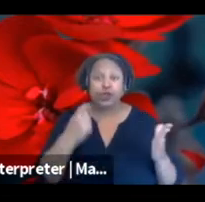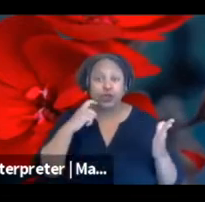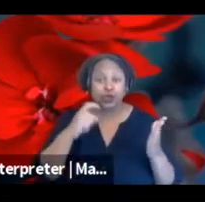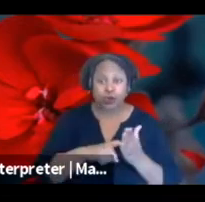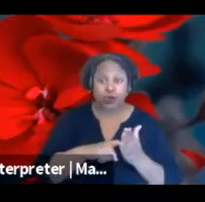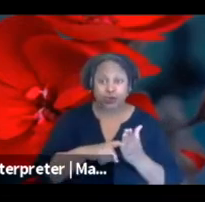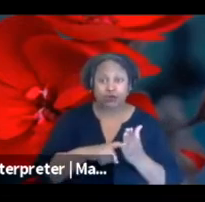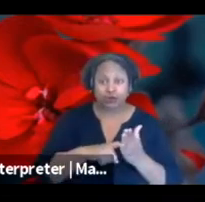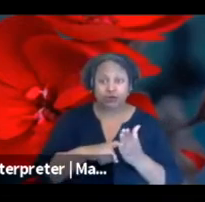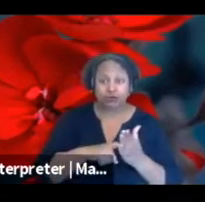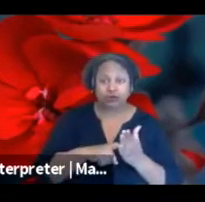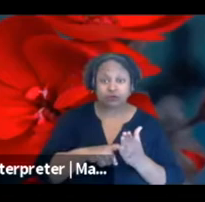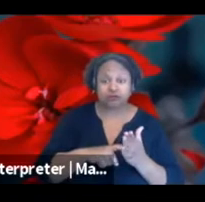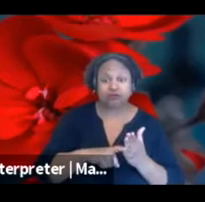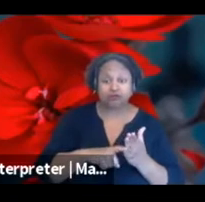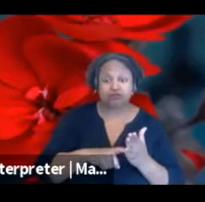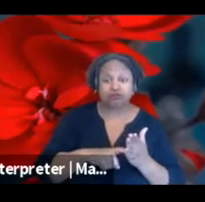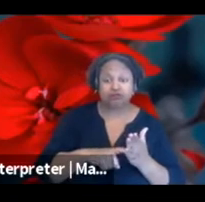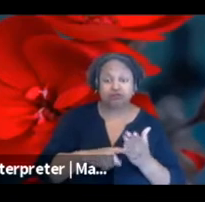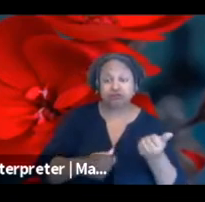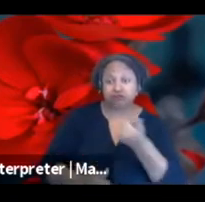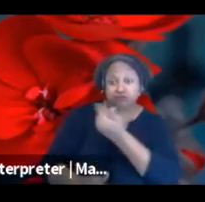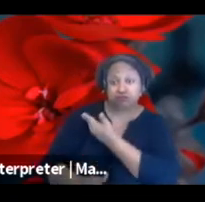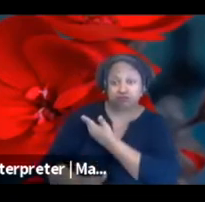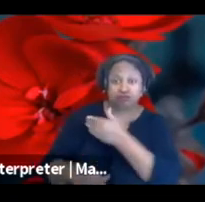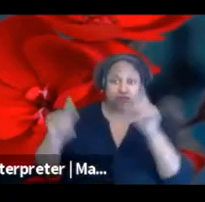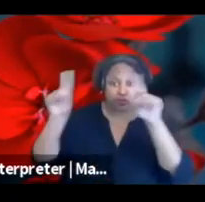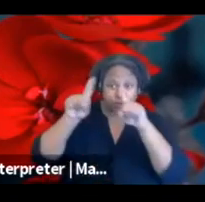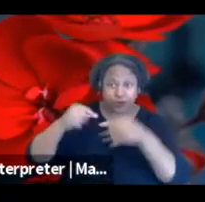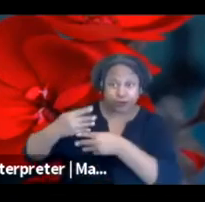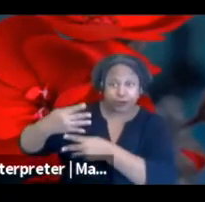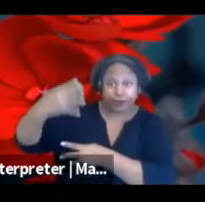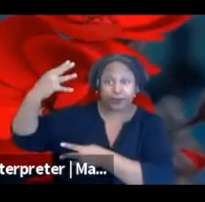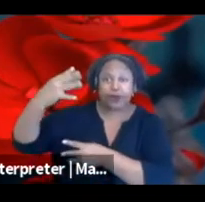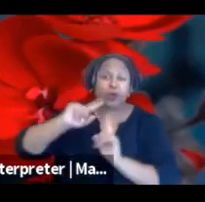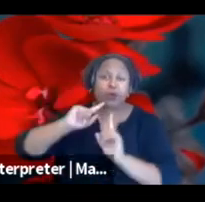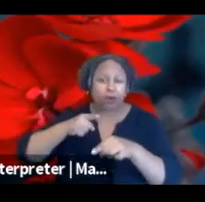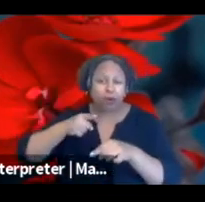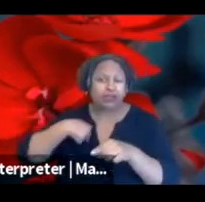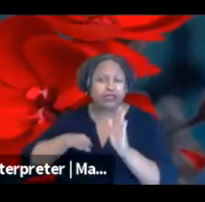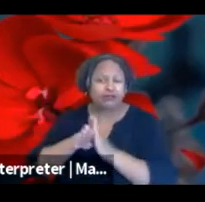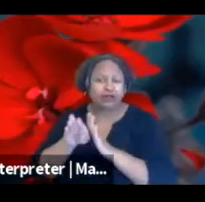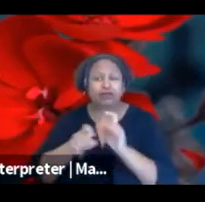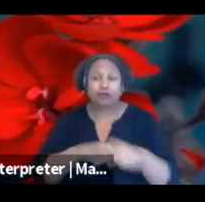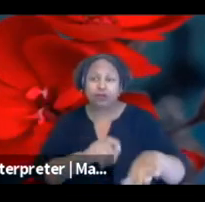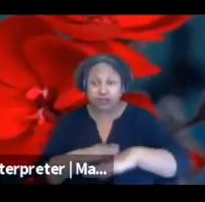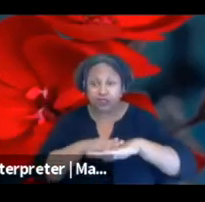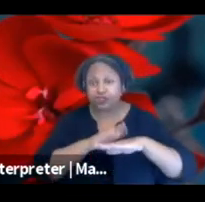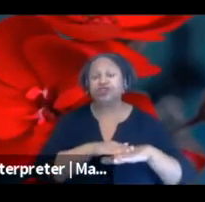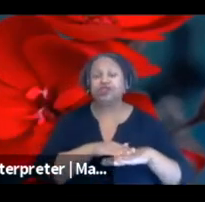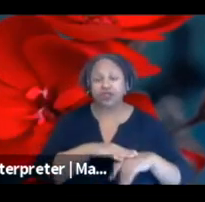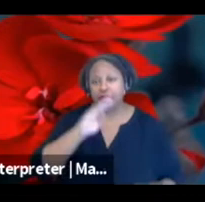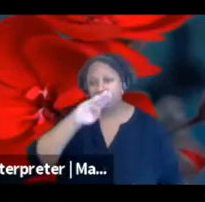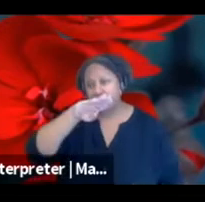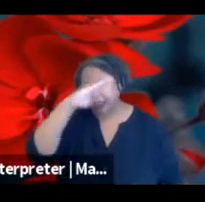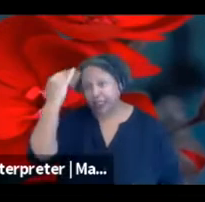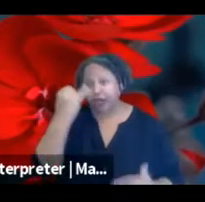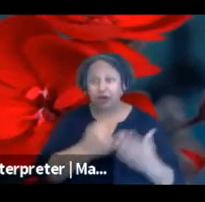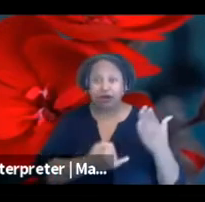is a report that was developed from those consultations. And it says, Black arts funding for a Black arts future,